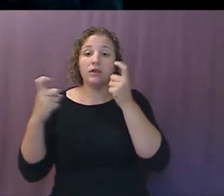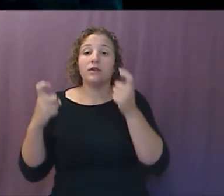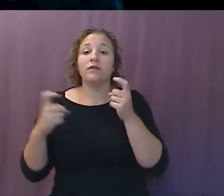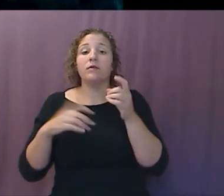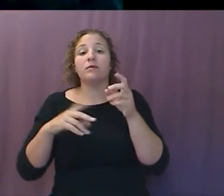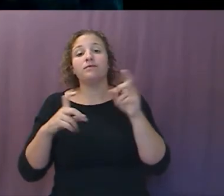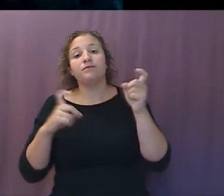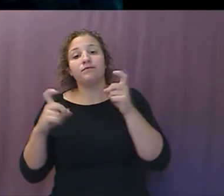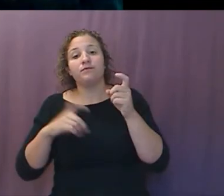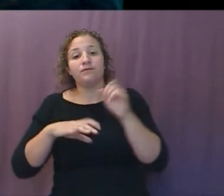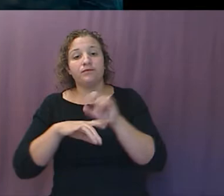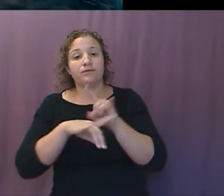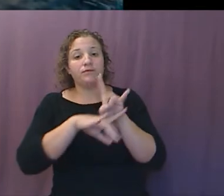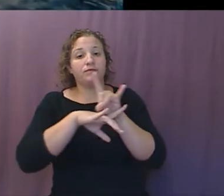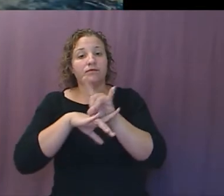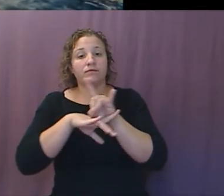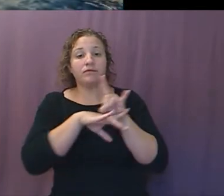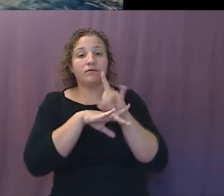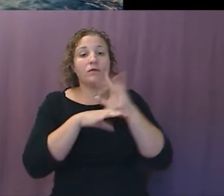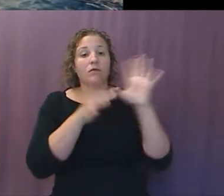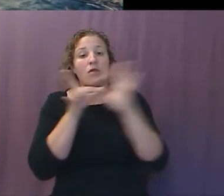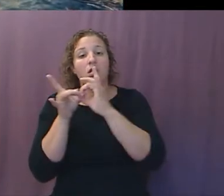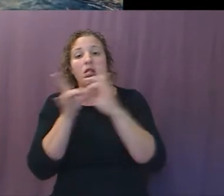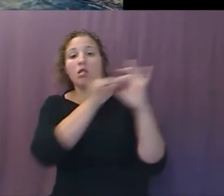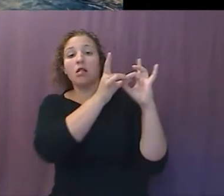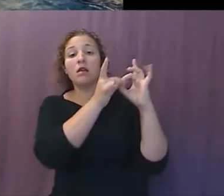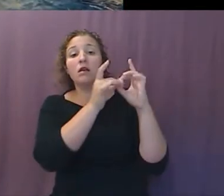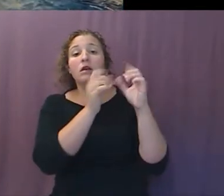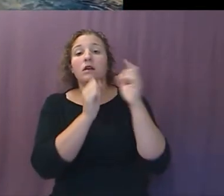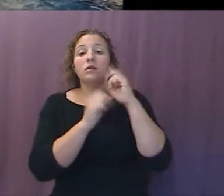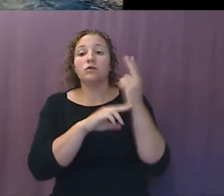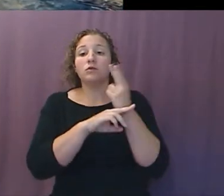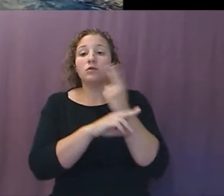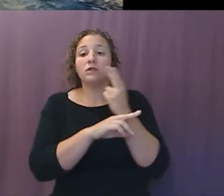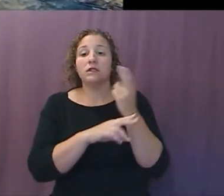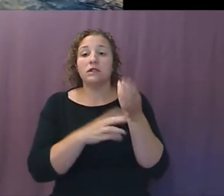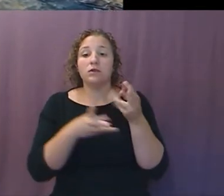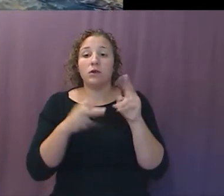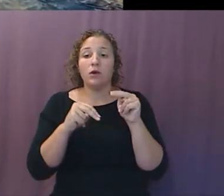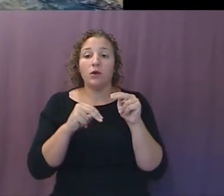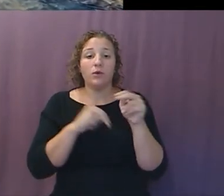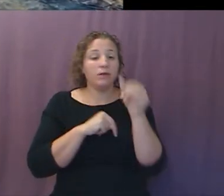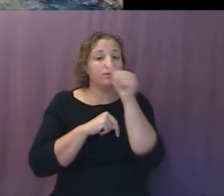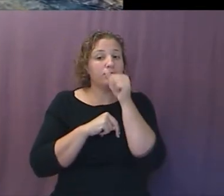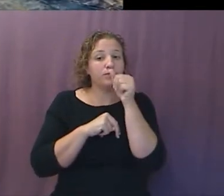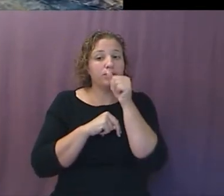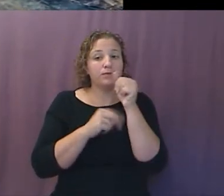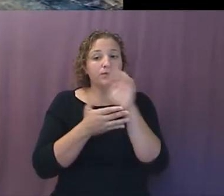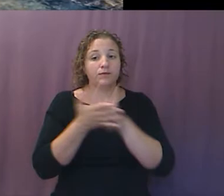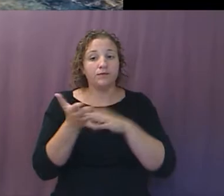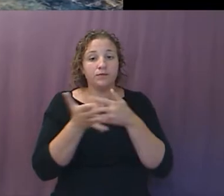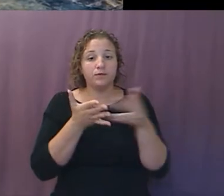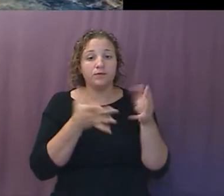packaged with blockchain phones, using its own Sovereign Sky and Stealth Grid mesh networking operating system